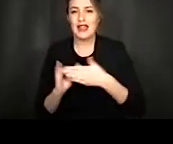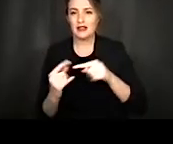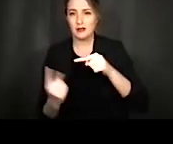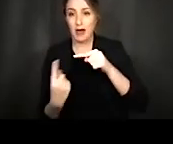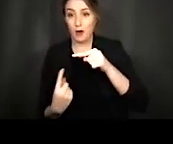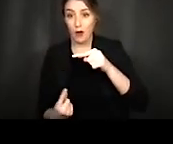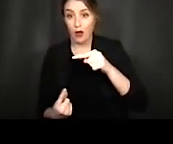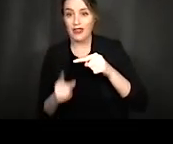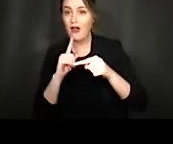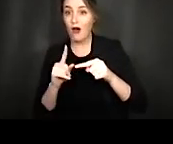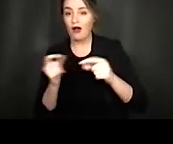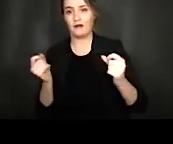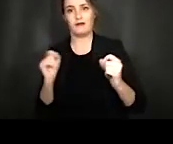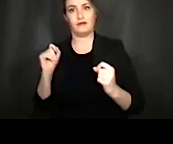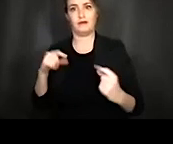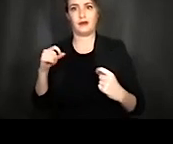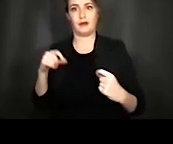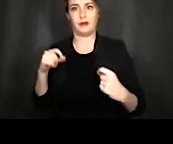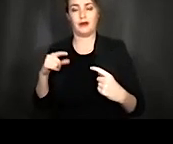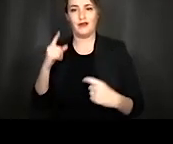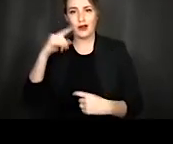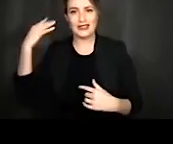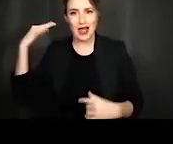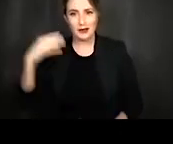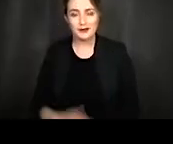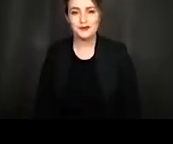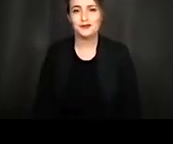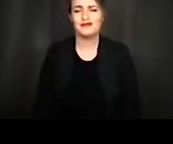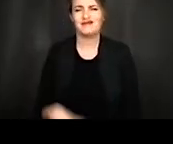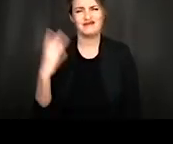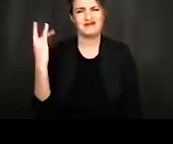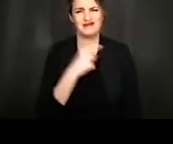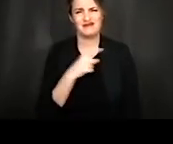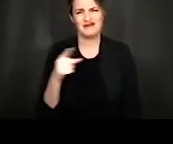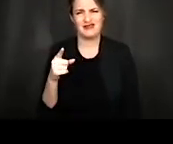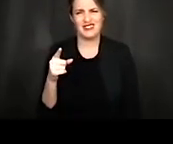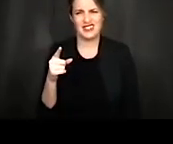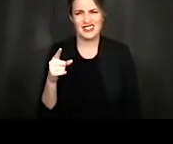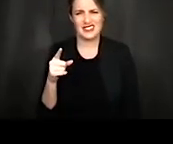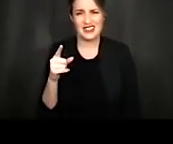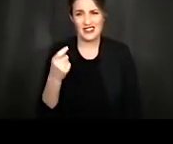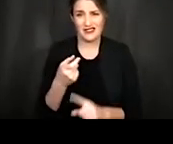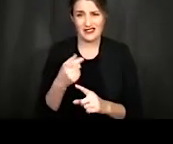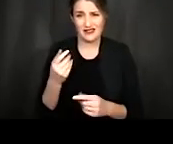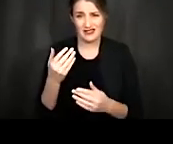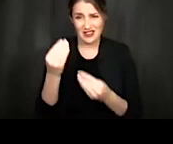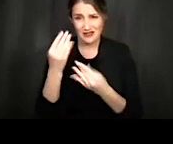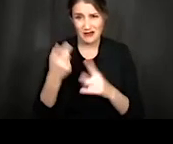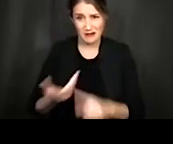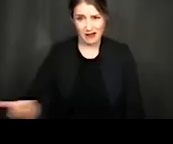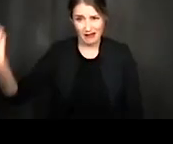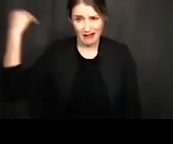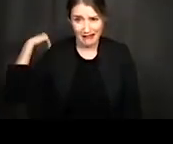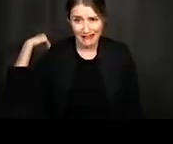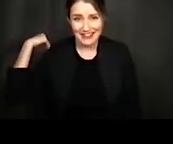responding to sound. And if you're wondering why this data looks like it's from the 50s, it's because this paper was published